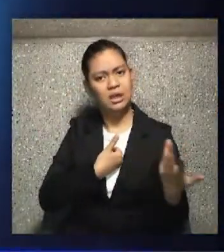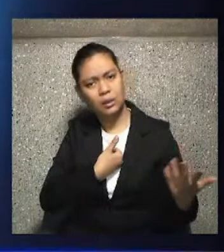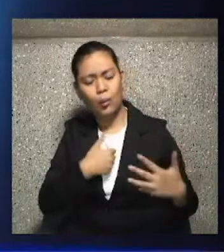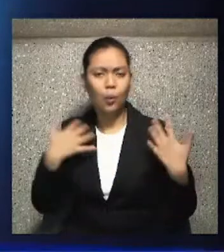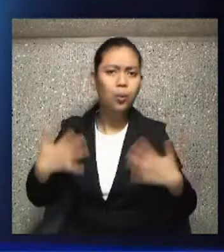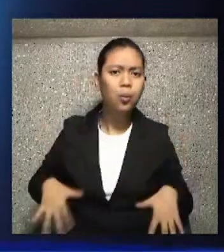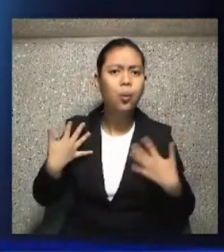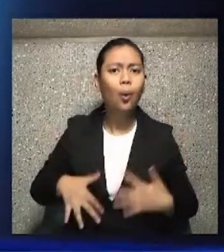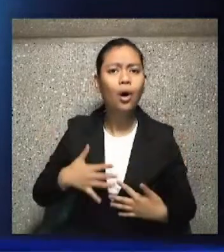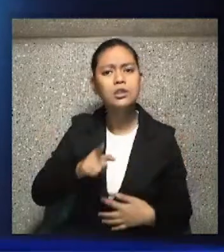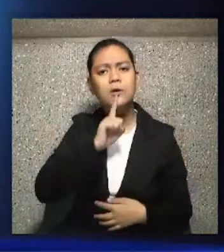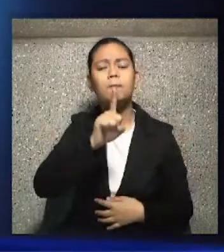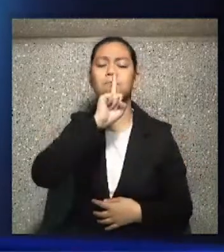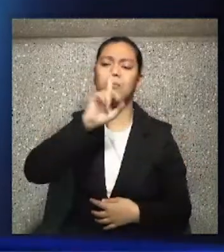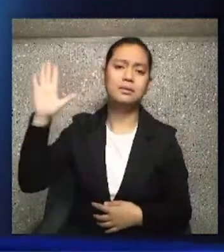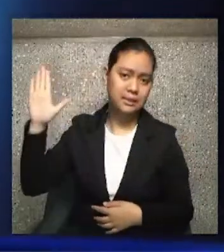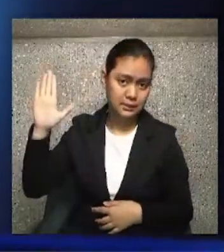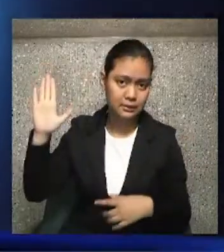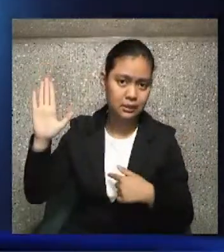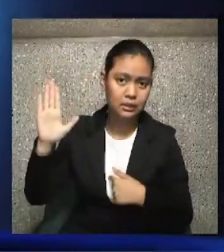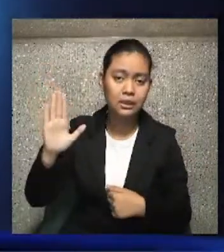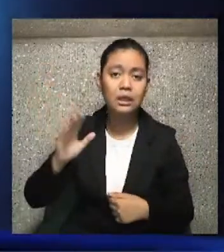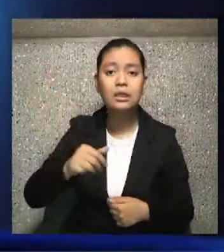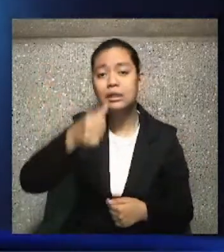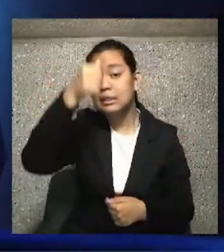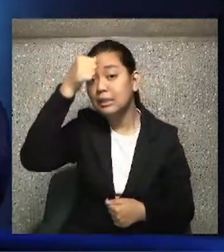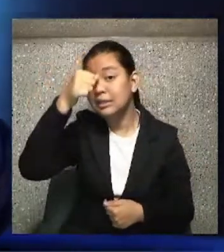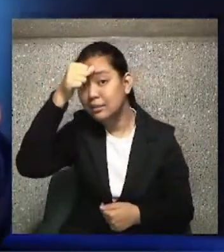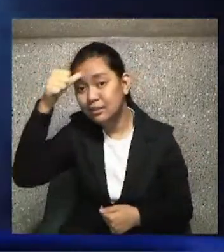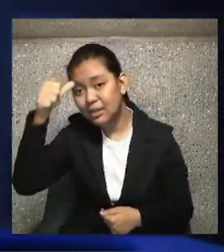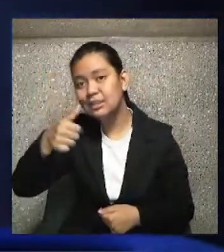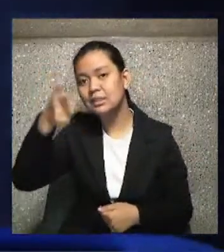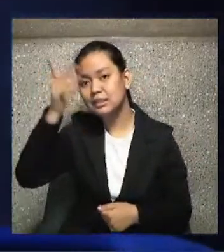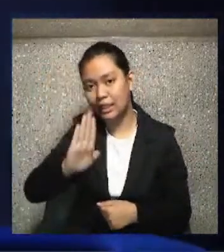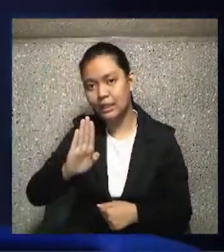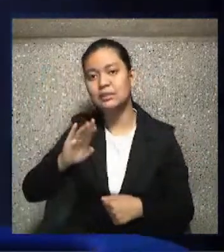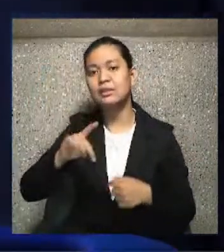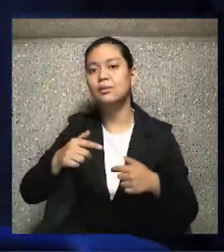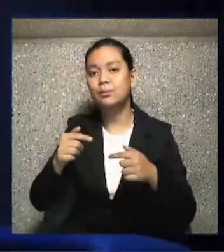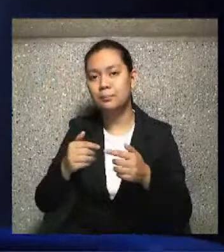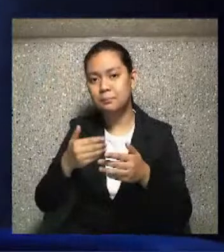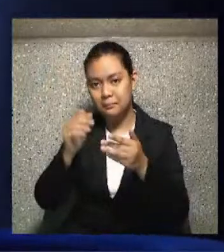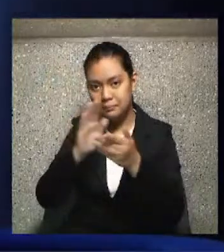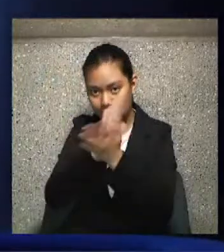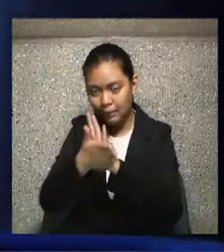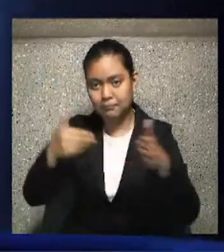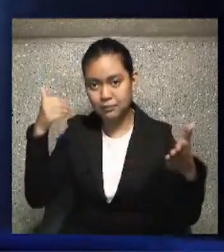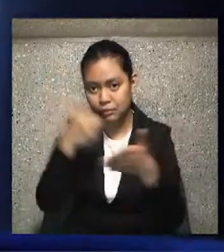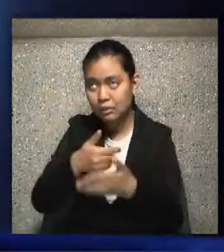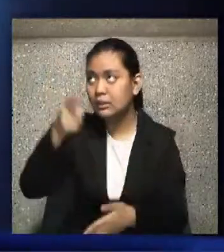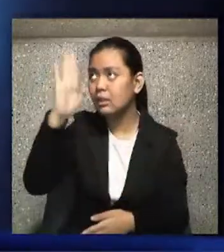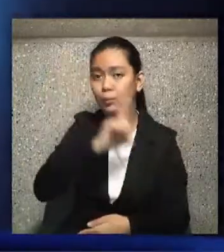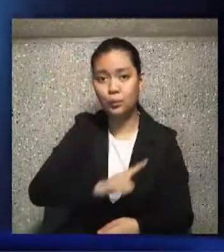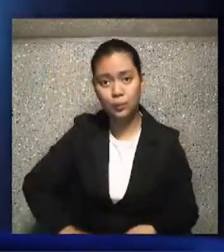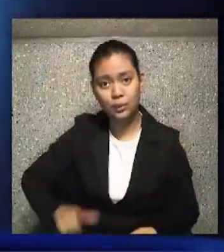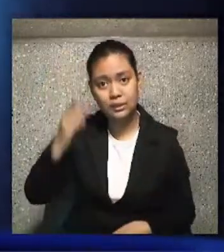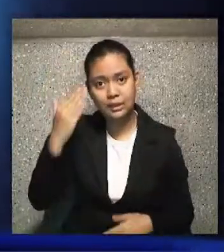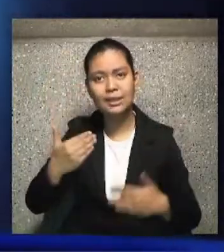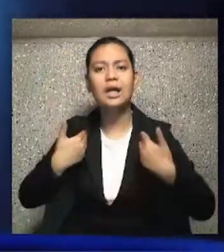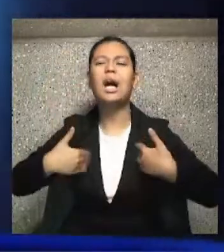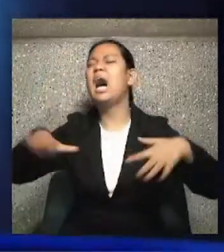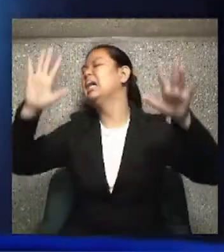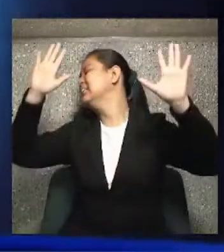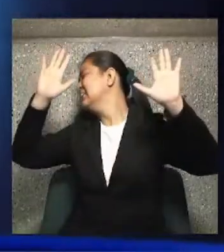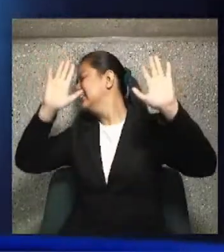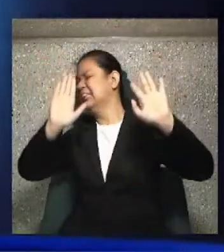promises I made on Ash Wednesday and my fervor to really get to know the Lord. And then by the end, I gave up this or I